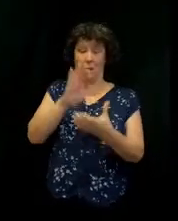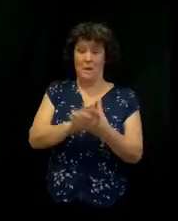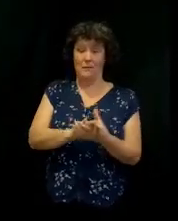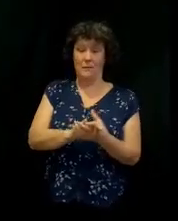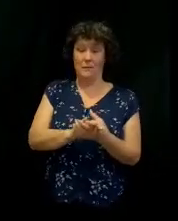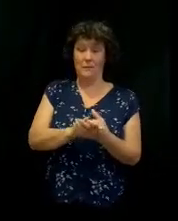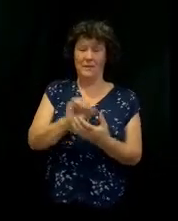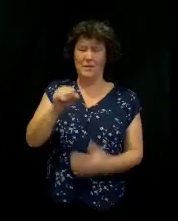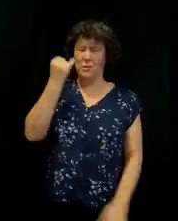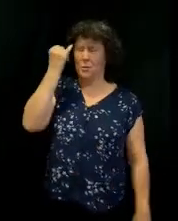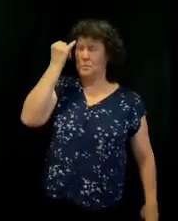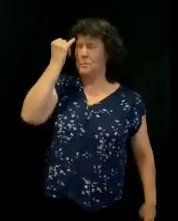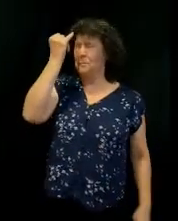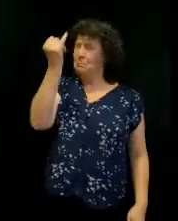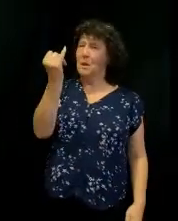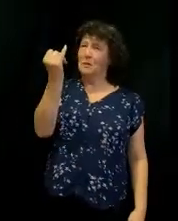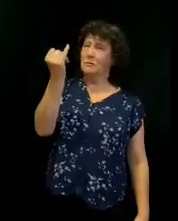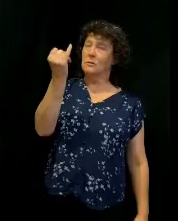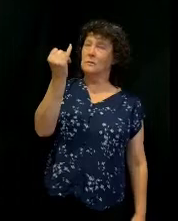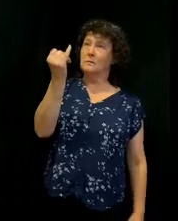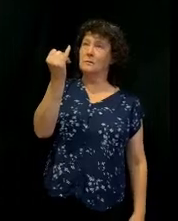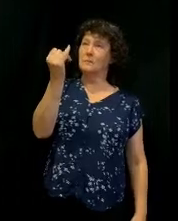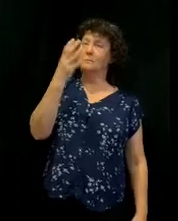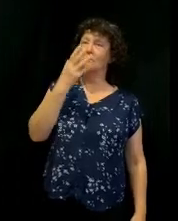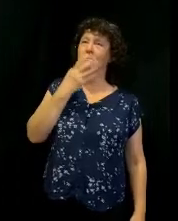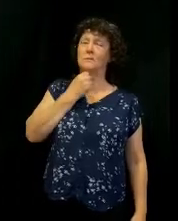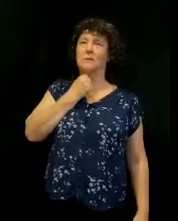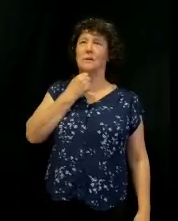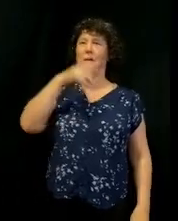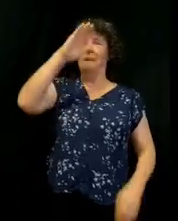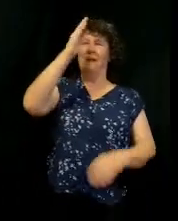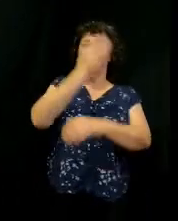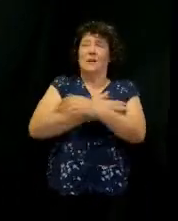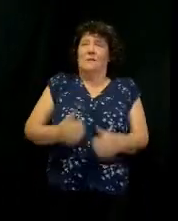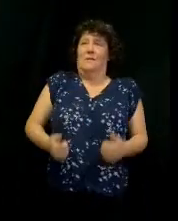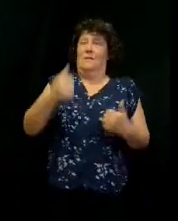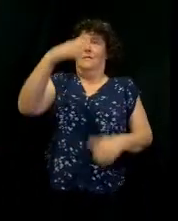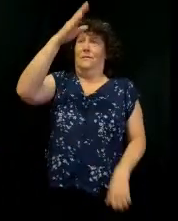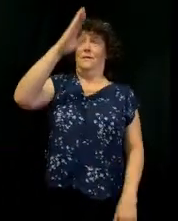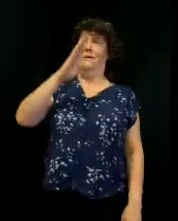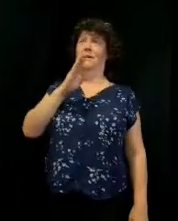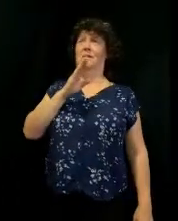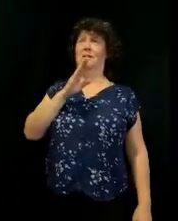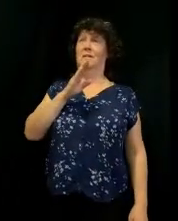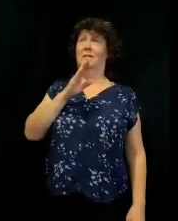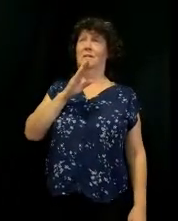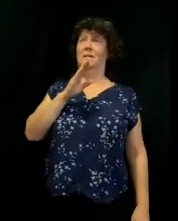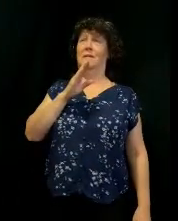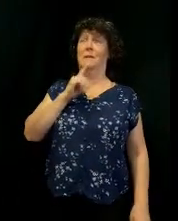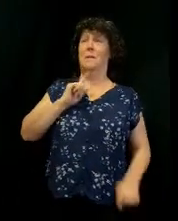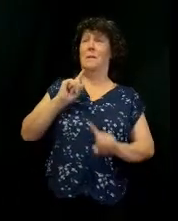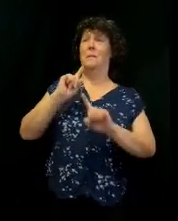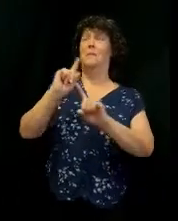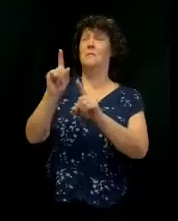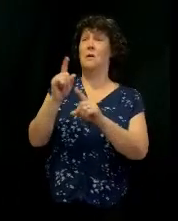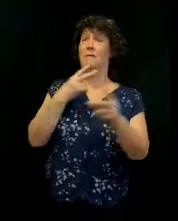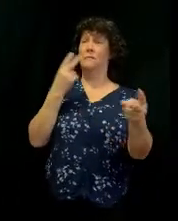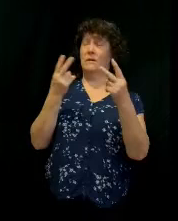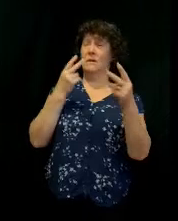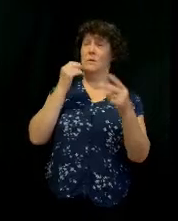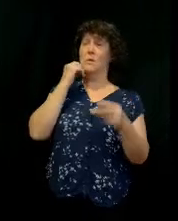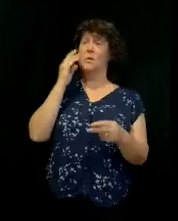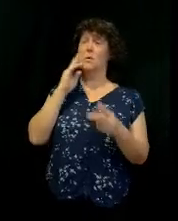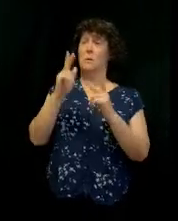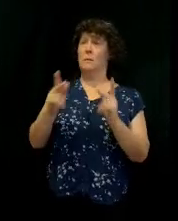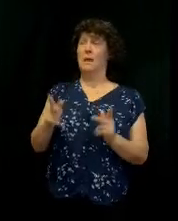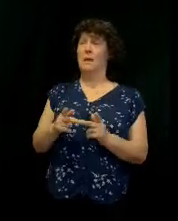Could you imagine? The son of the living God said he went back to his hometown. He went